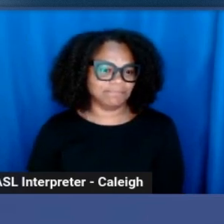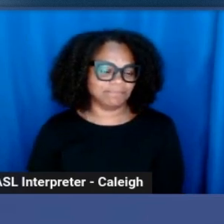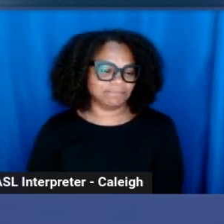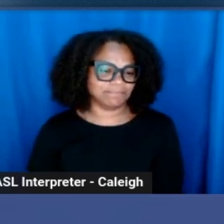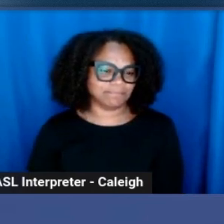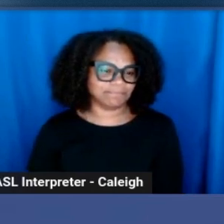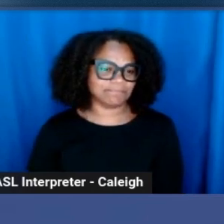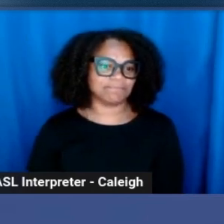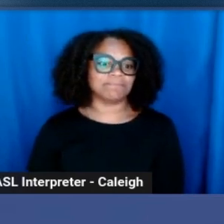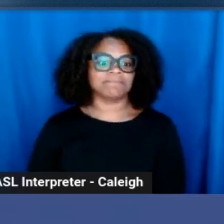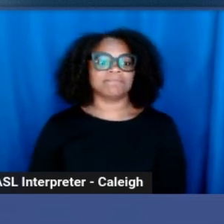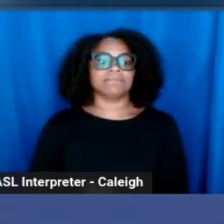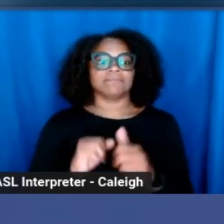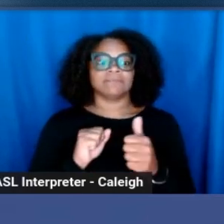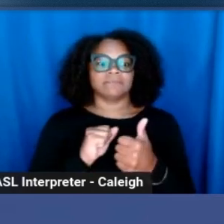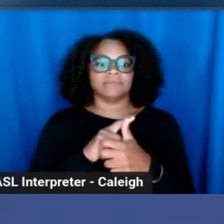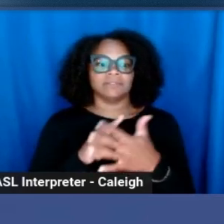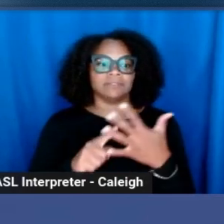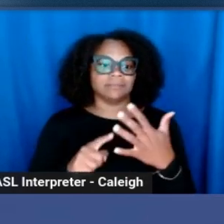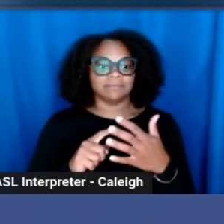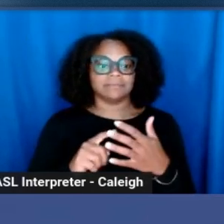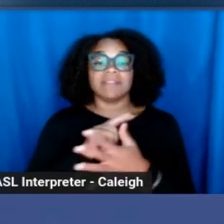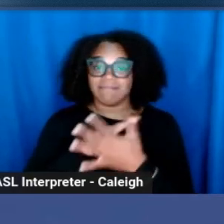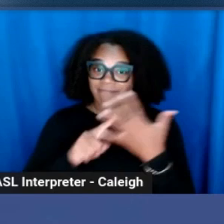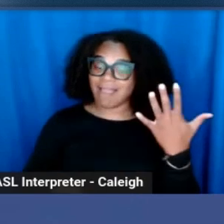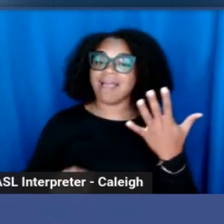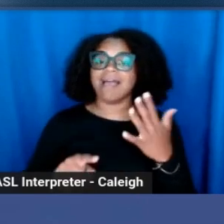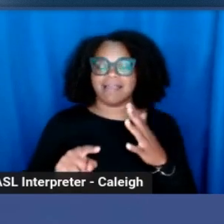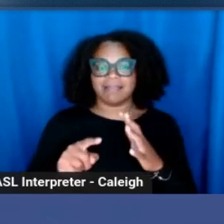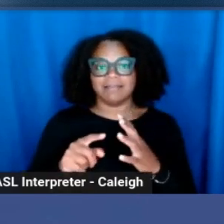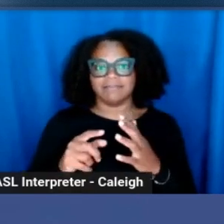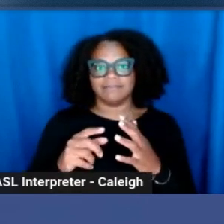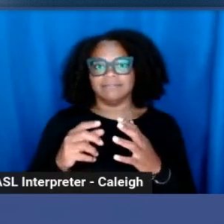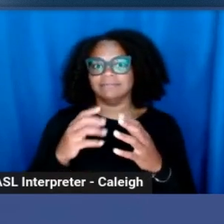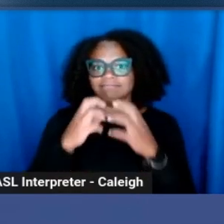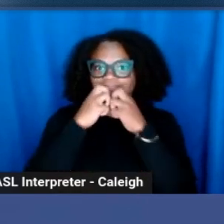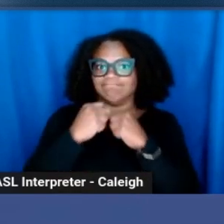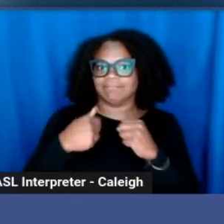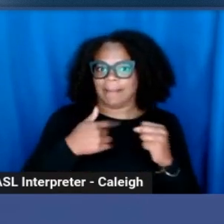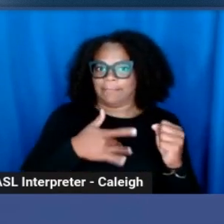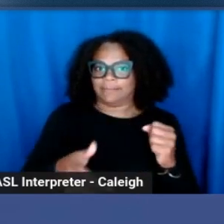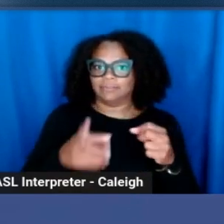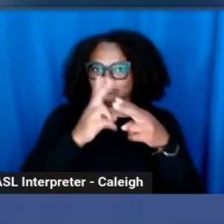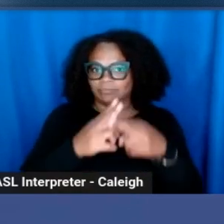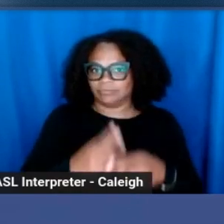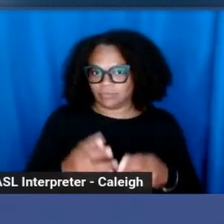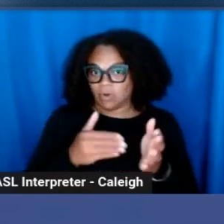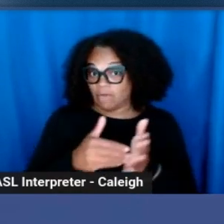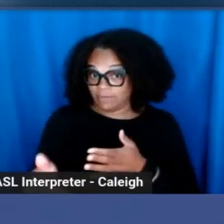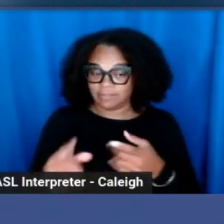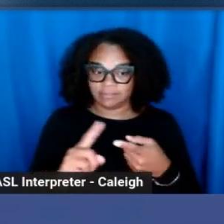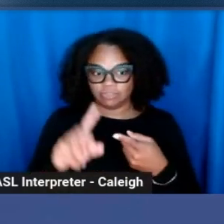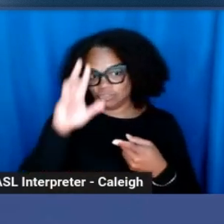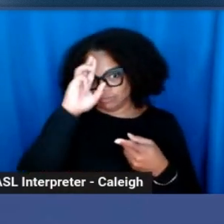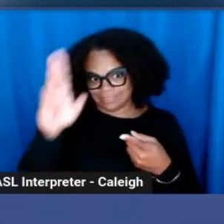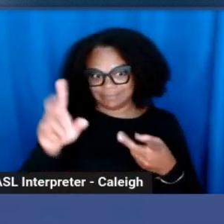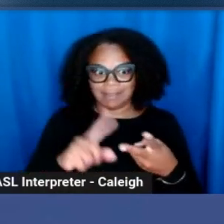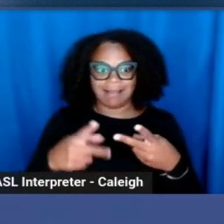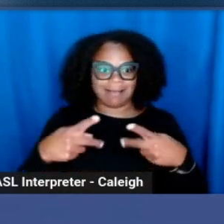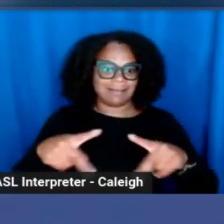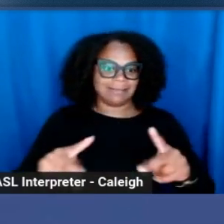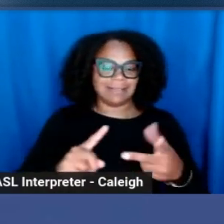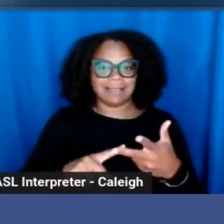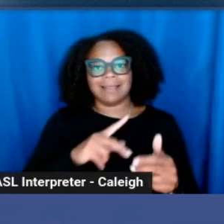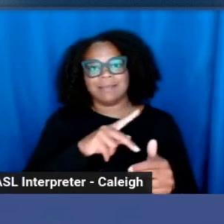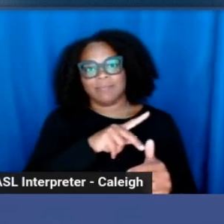Now the three or five principles that I talk about a lot are respect, consent, personal integrity,